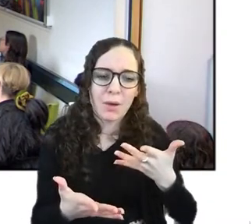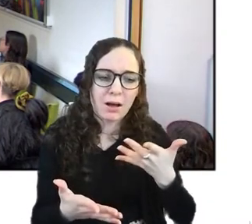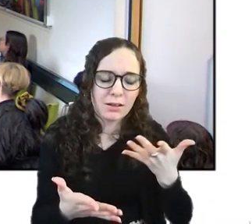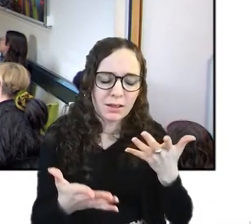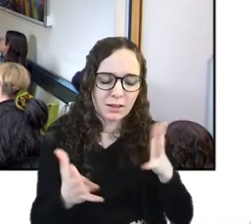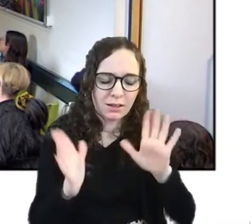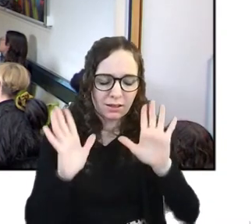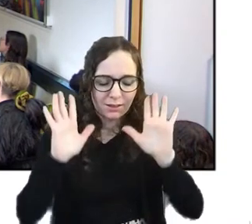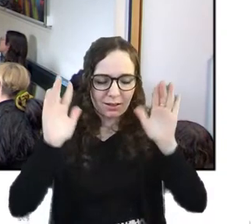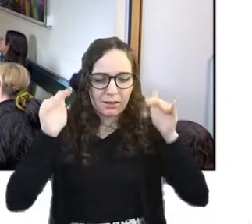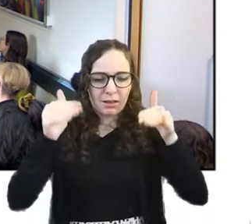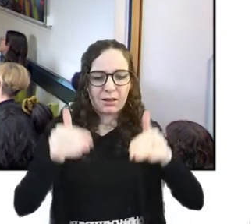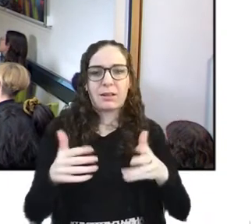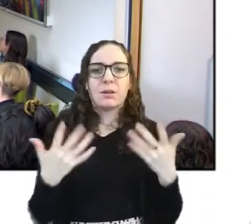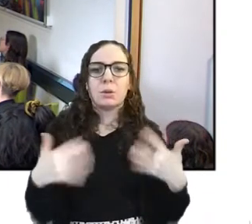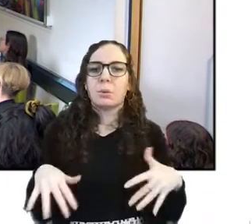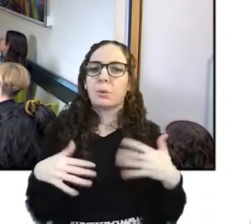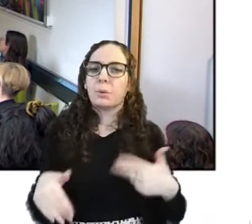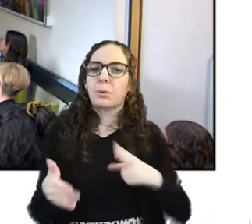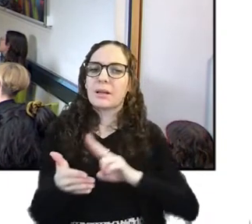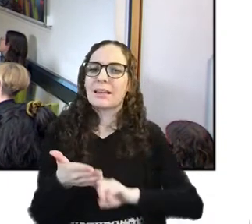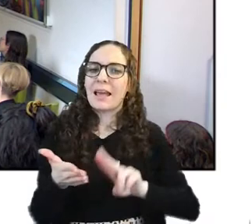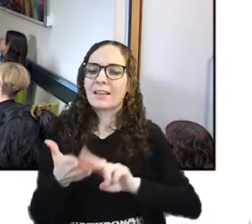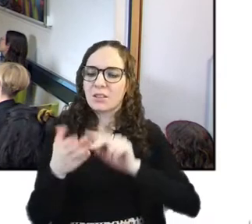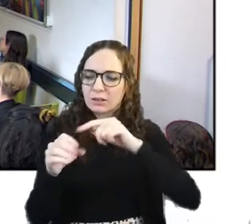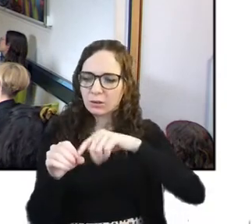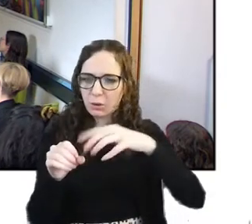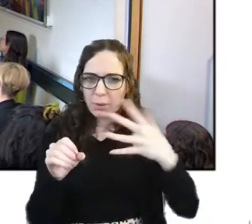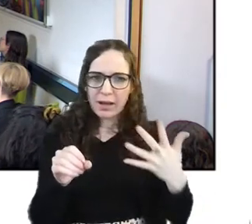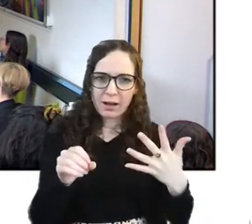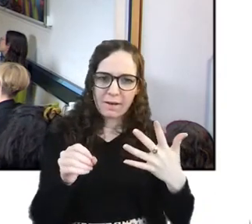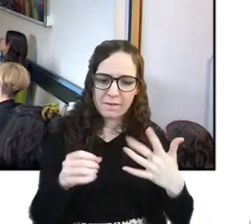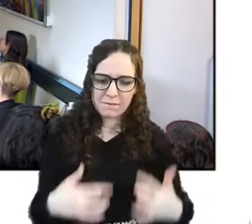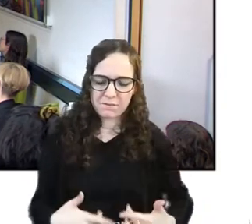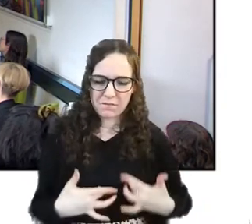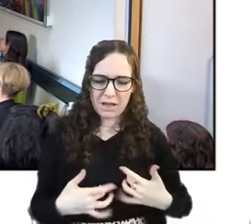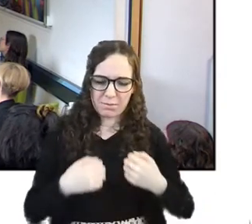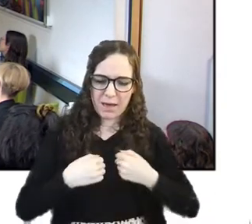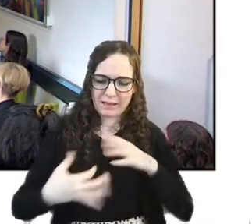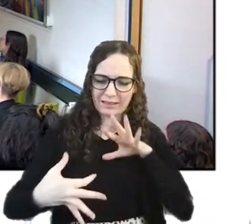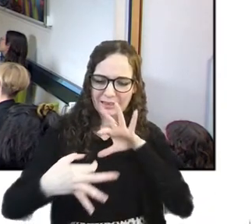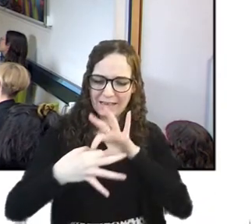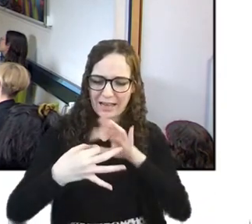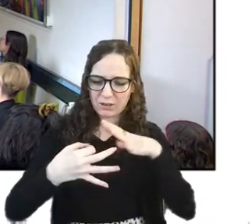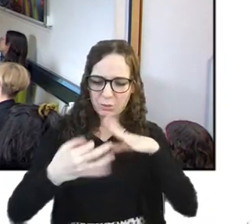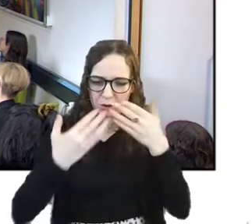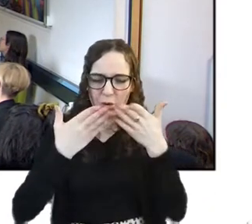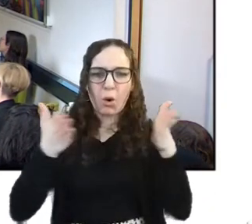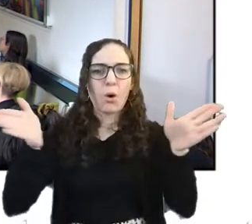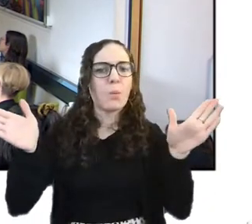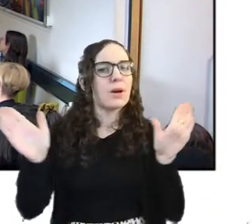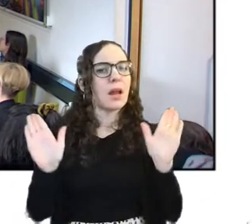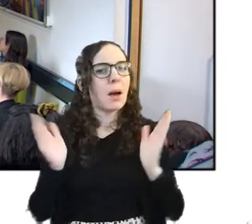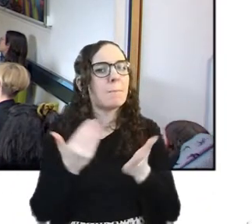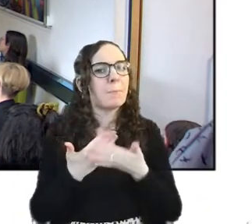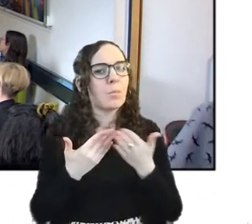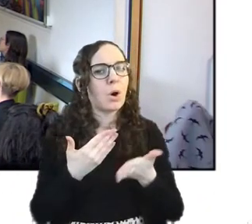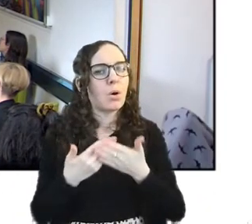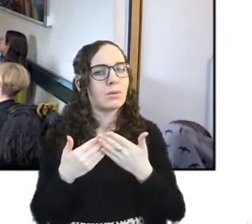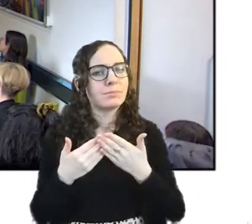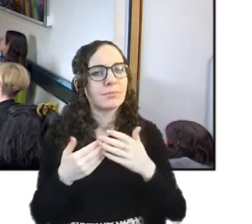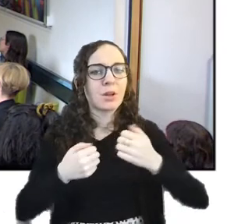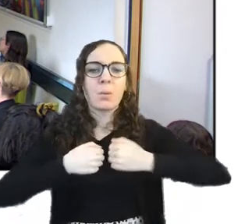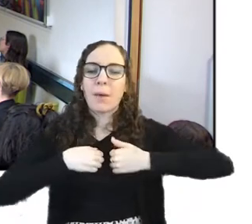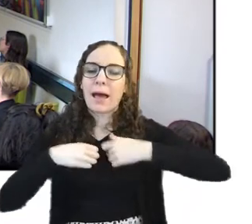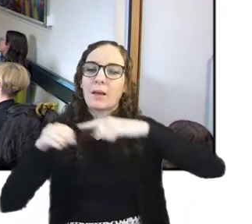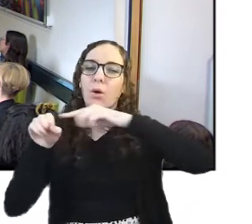like open up your connections that's kind of what i'm trying to do with that queer family tree of like